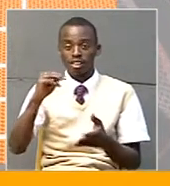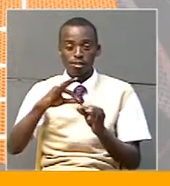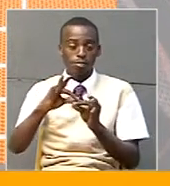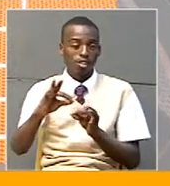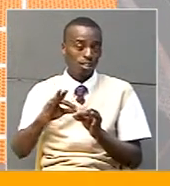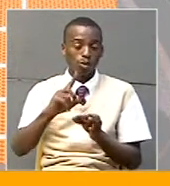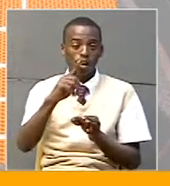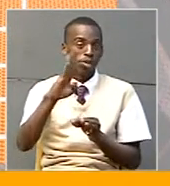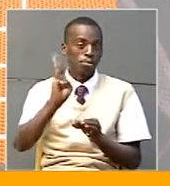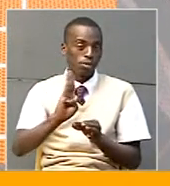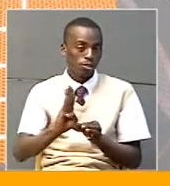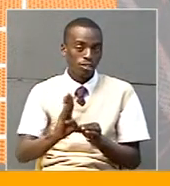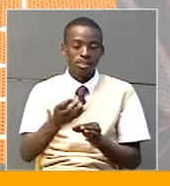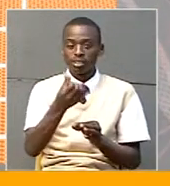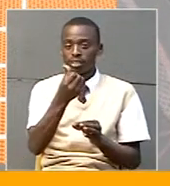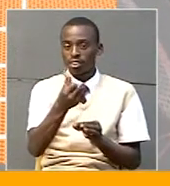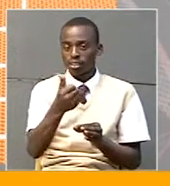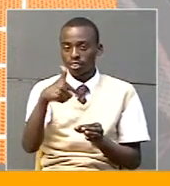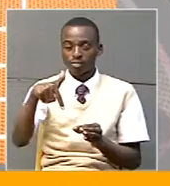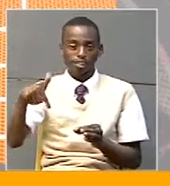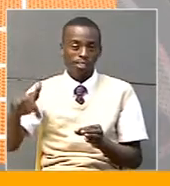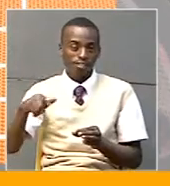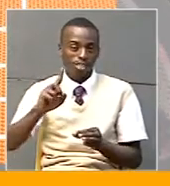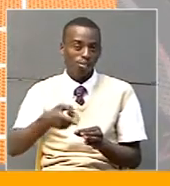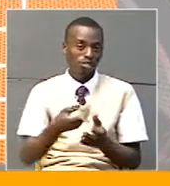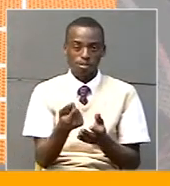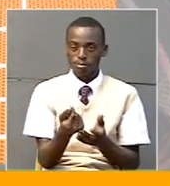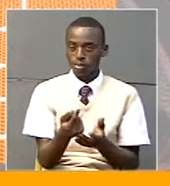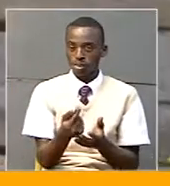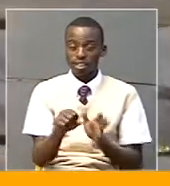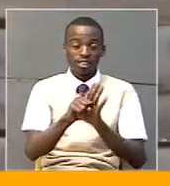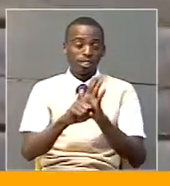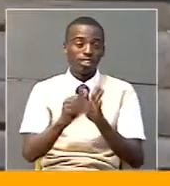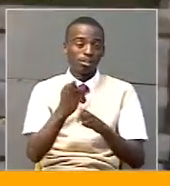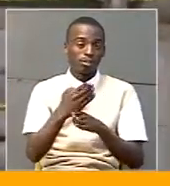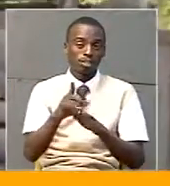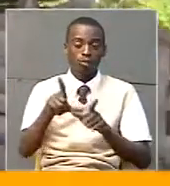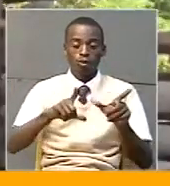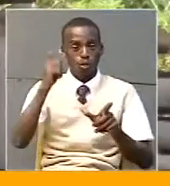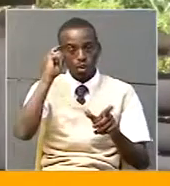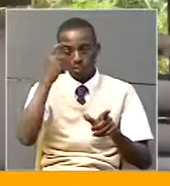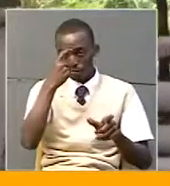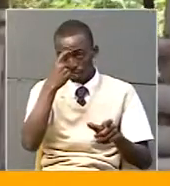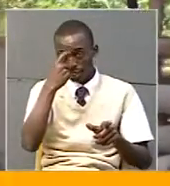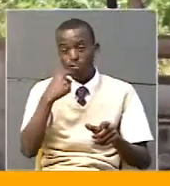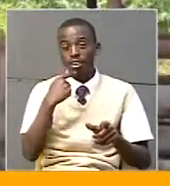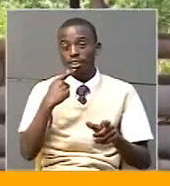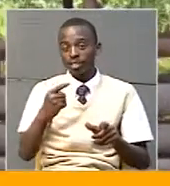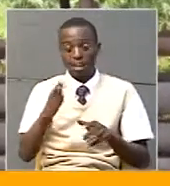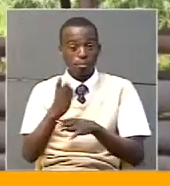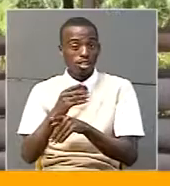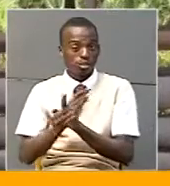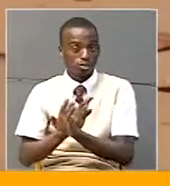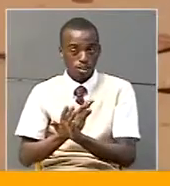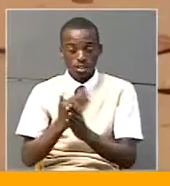estimated 1,677,000 shillings. State Minister for Local Government Jennifer Namiangu says her ministry